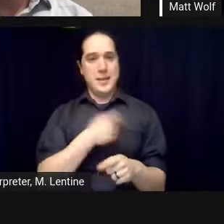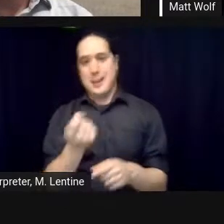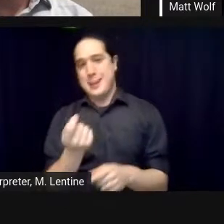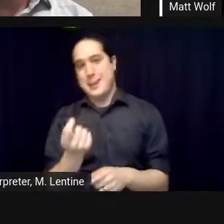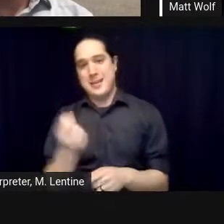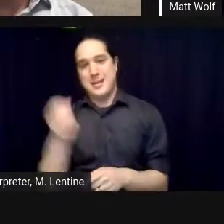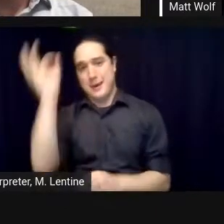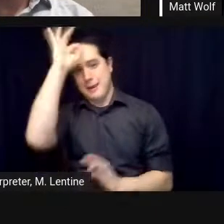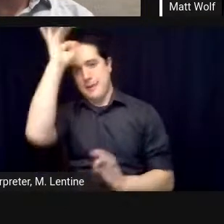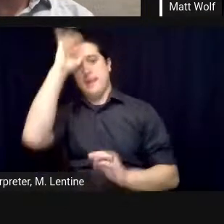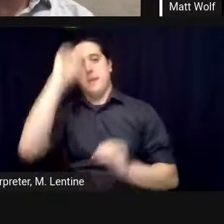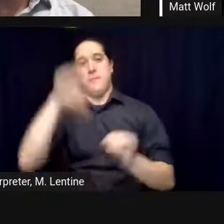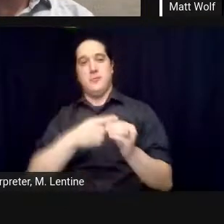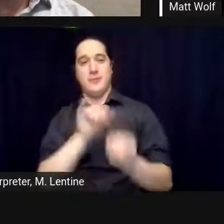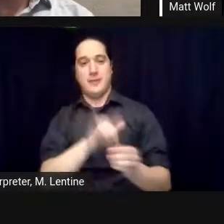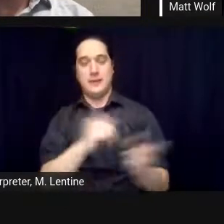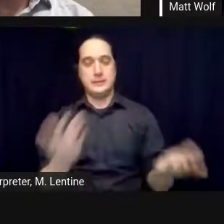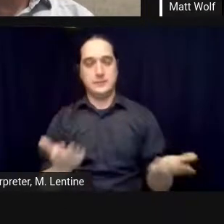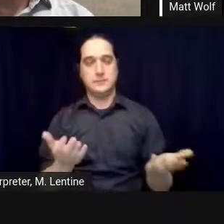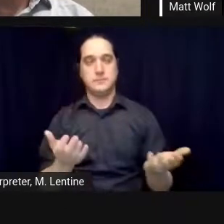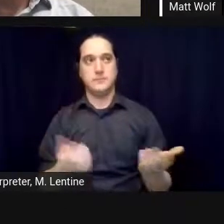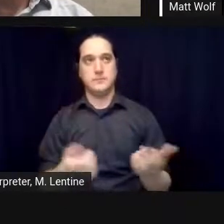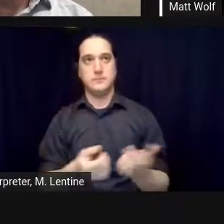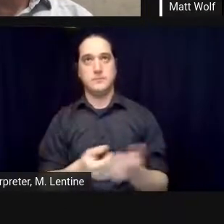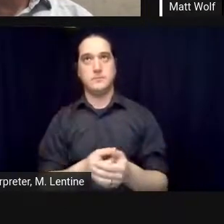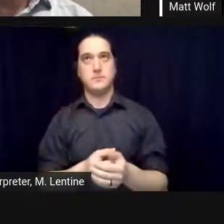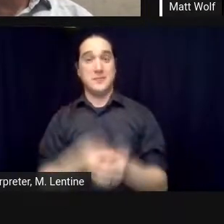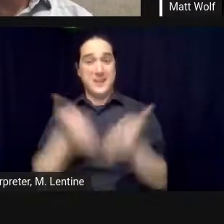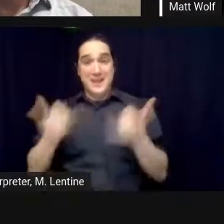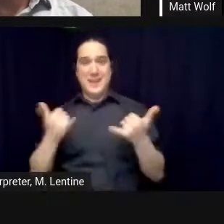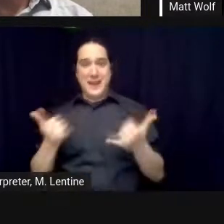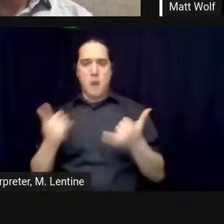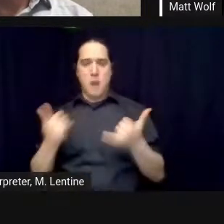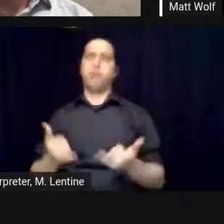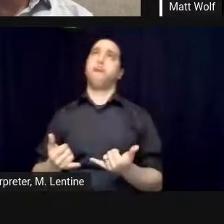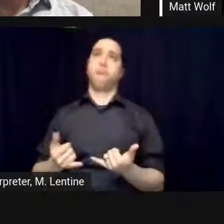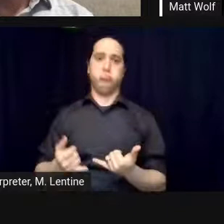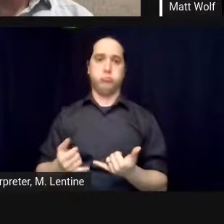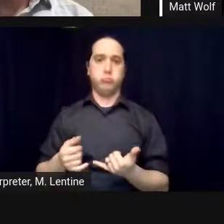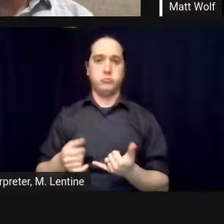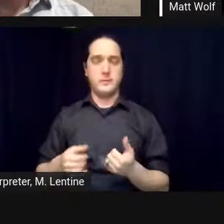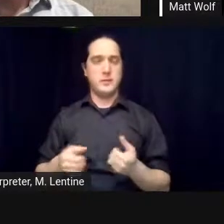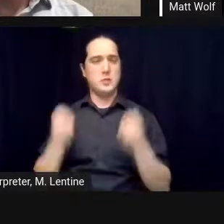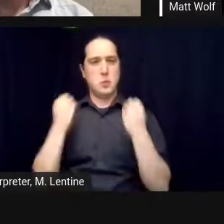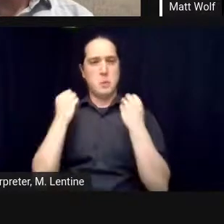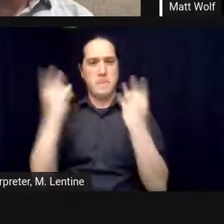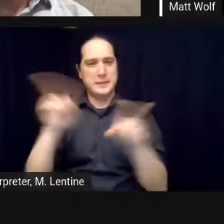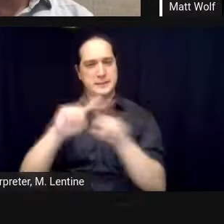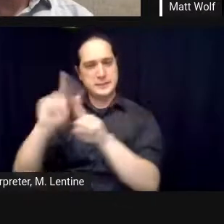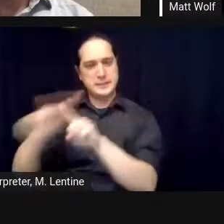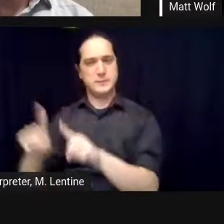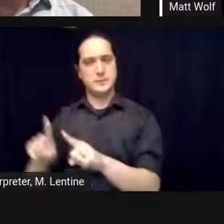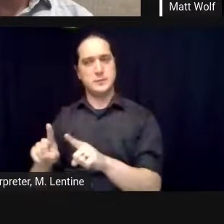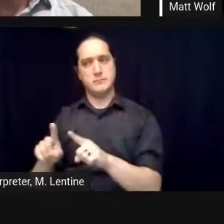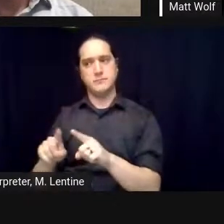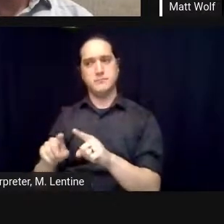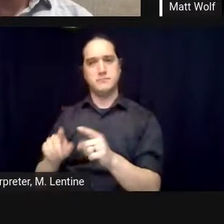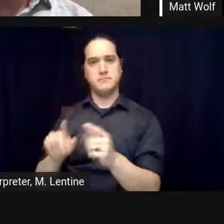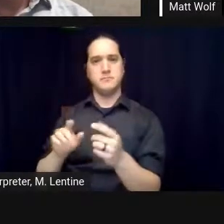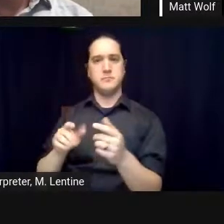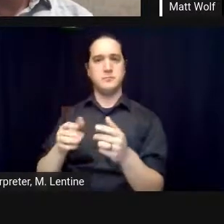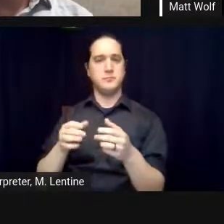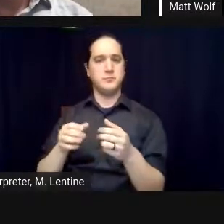all of the communication channels we have now that you have to say something intelligent in eight to ten seconds